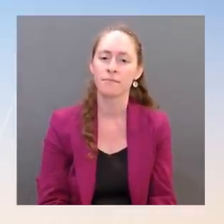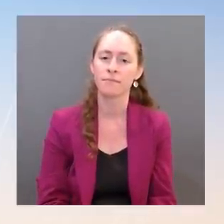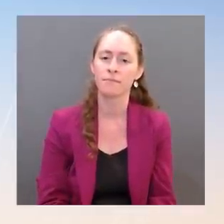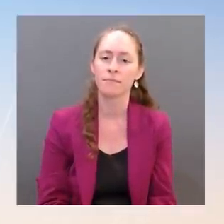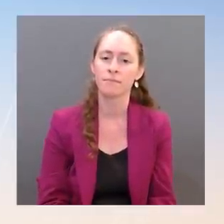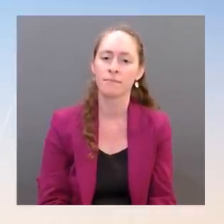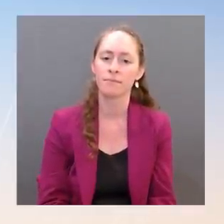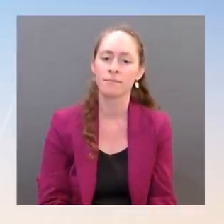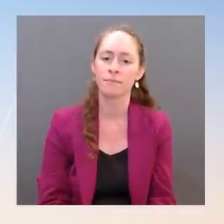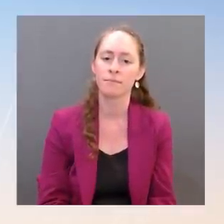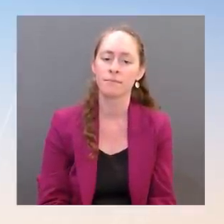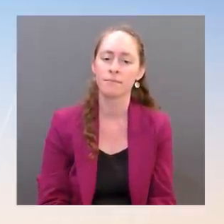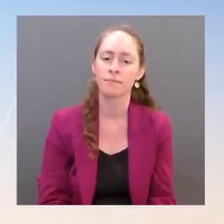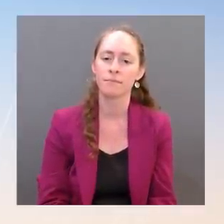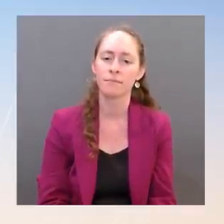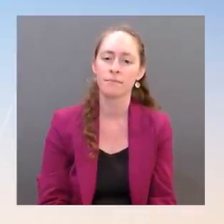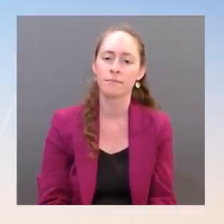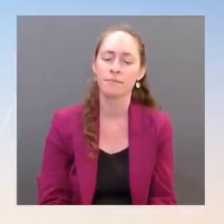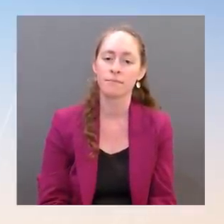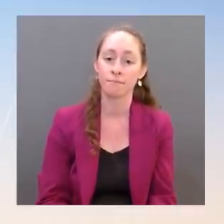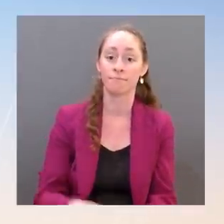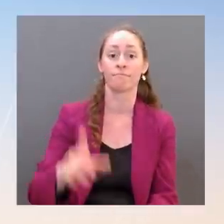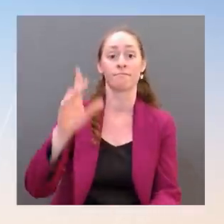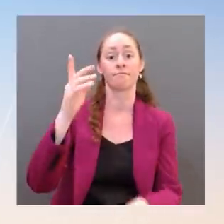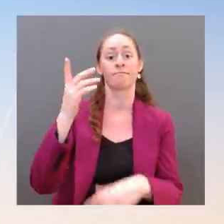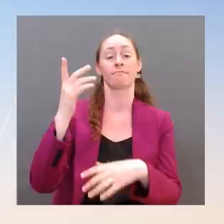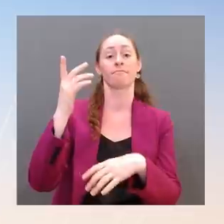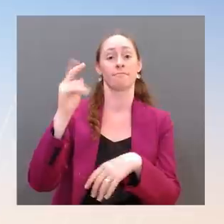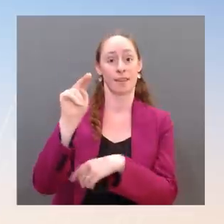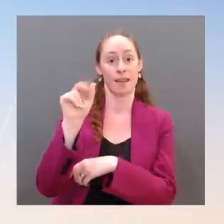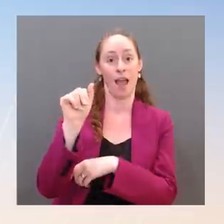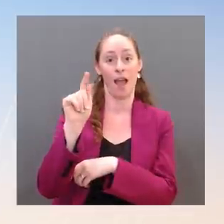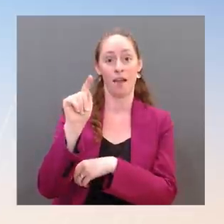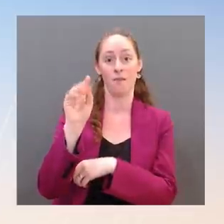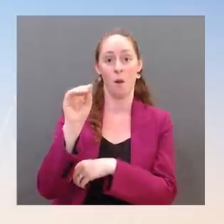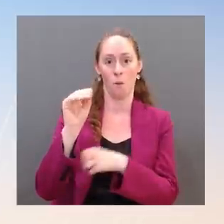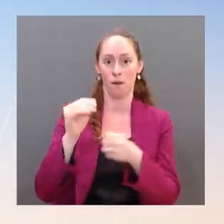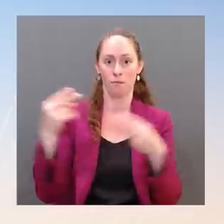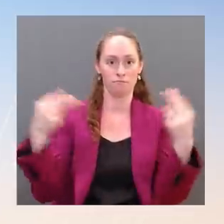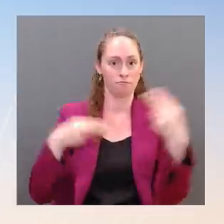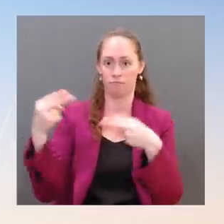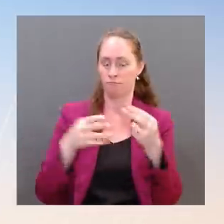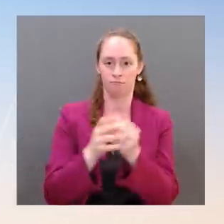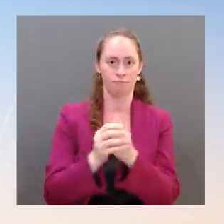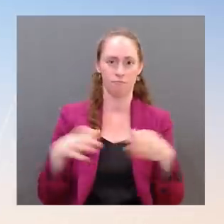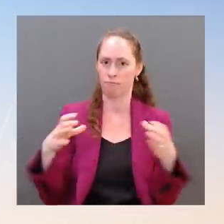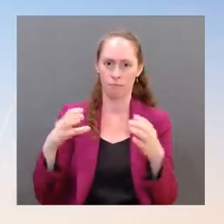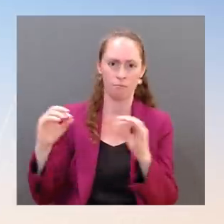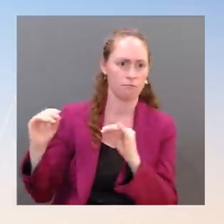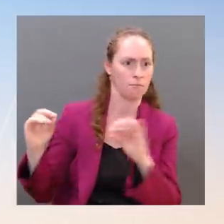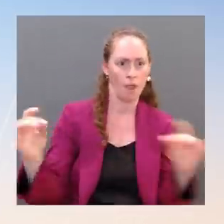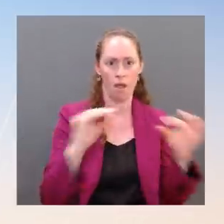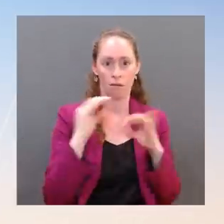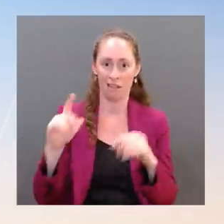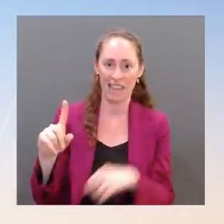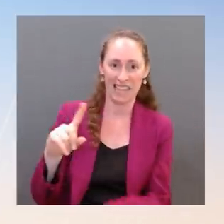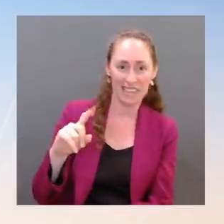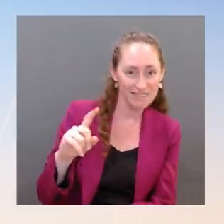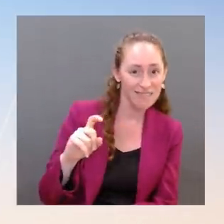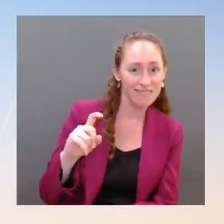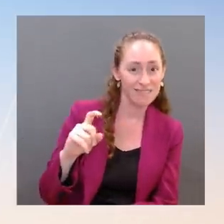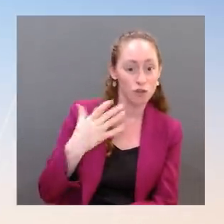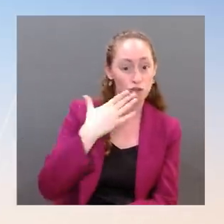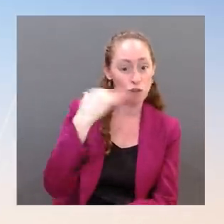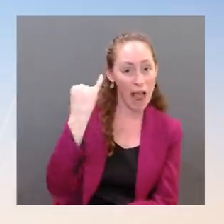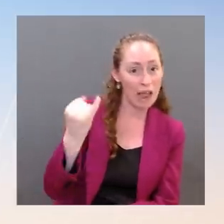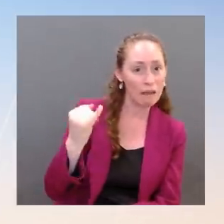course, there was a huge debate in Washington about whether it was a good idea or not. remember Ken himself wrote in the New York Times that he wasn't in favor of